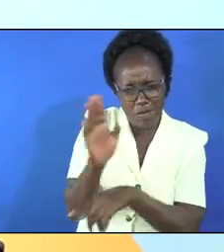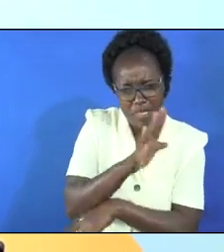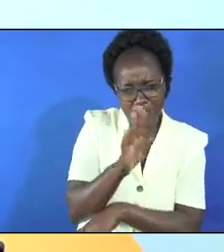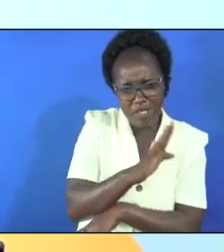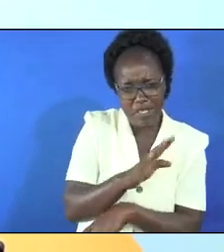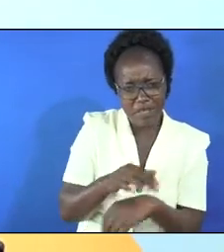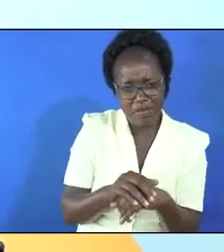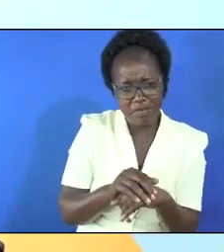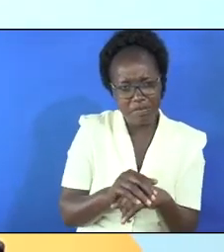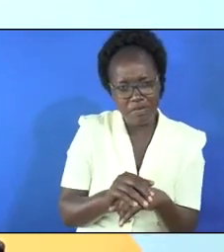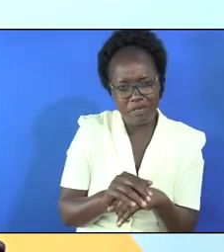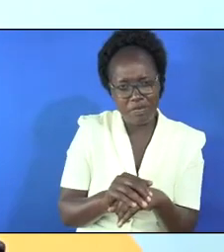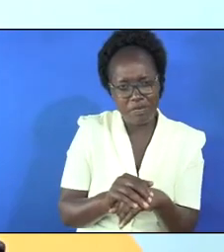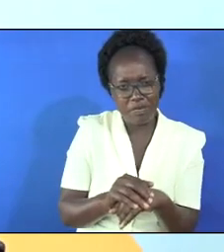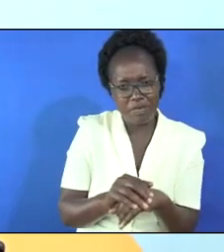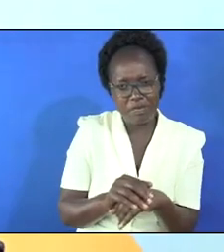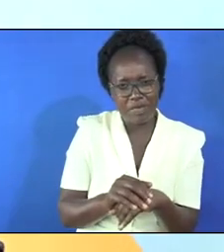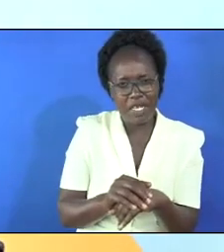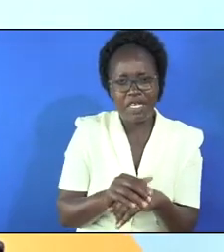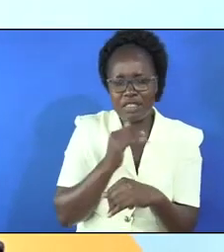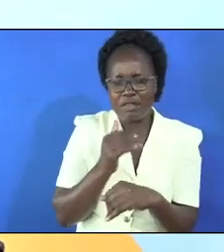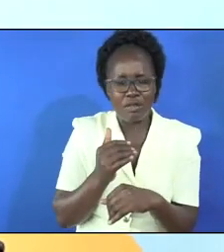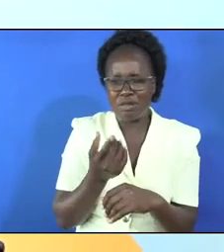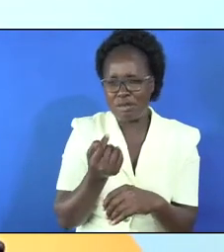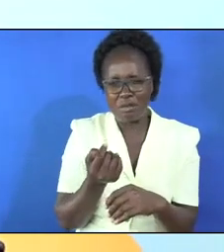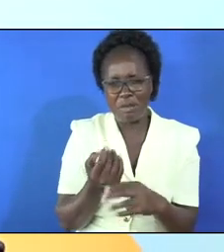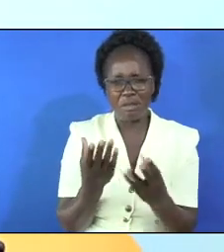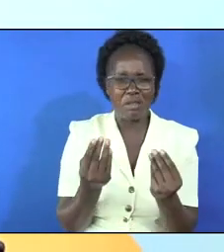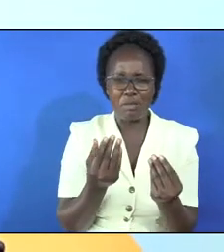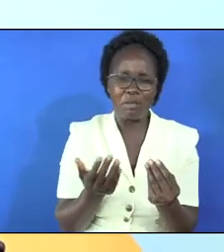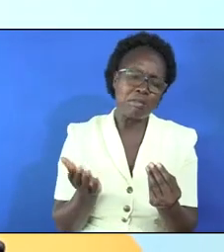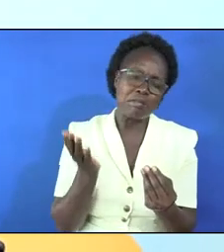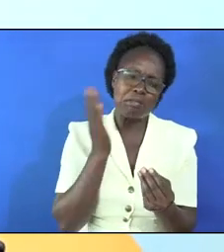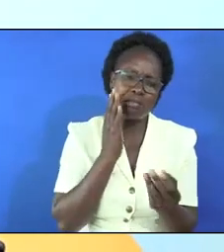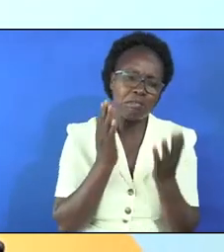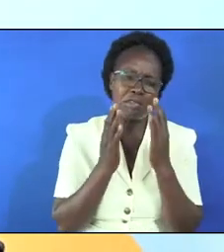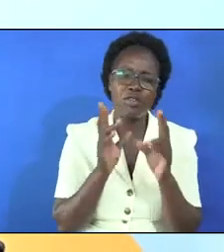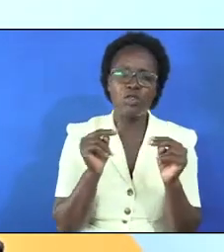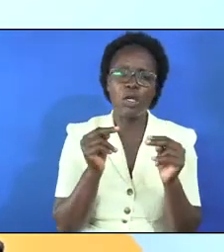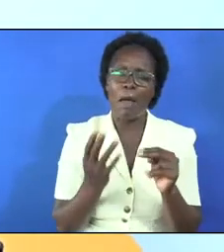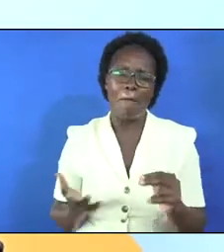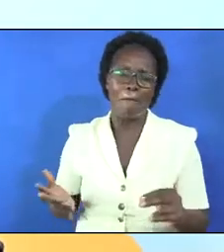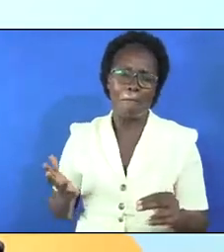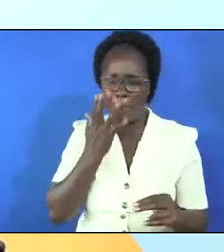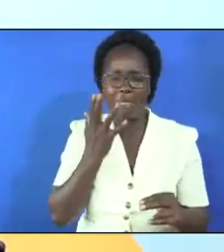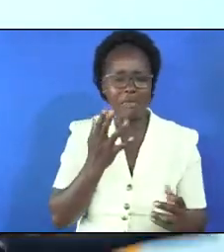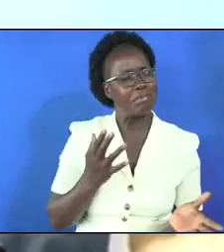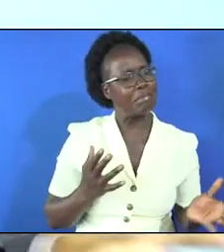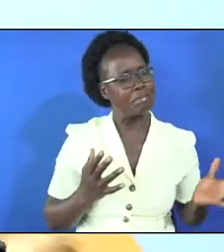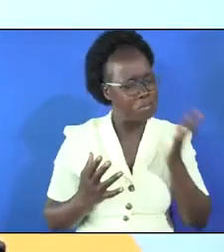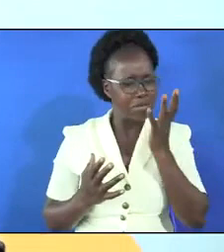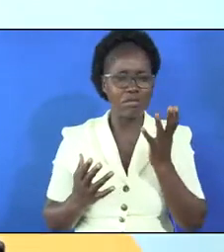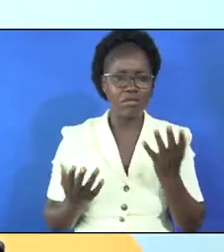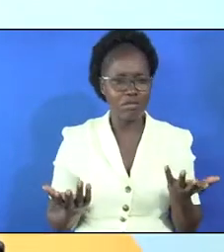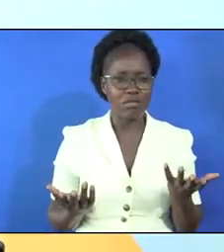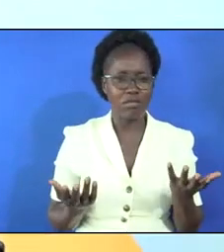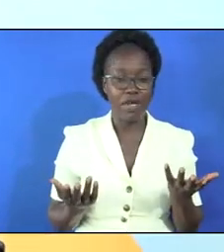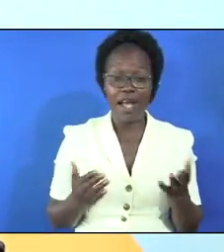no it is not a small parting like this not a small parting like this slapping pop and then another pop